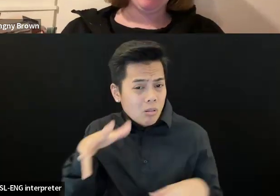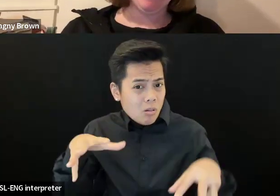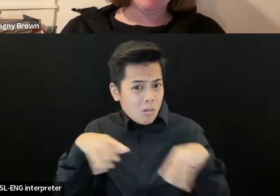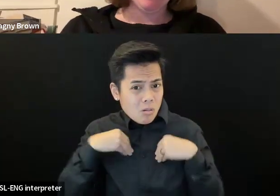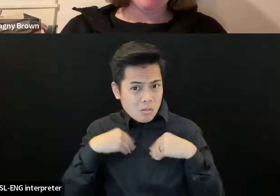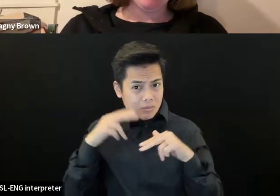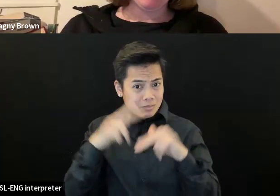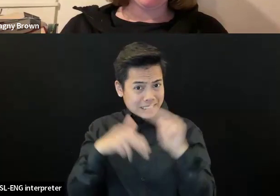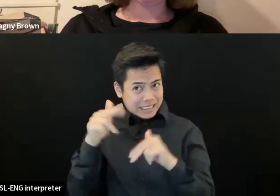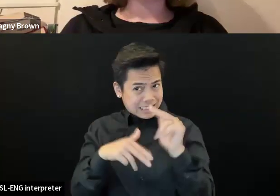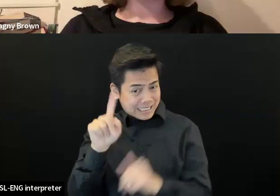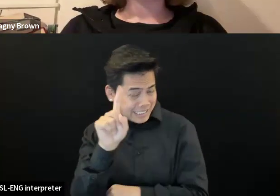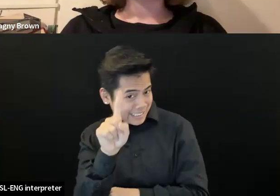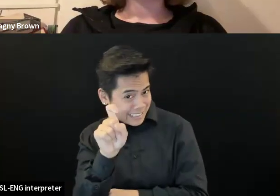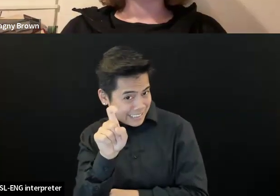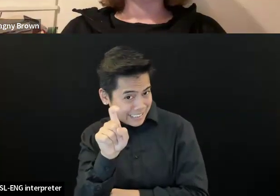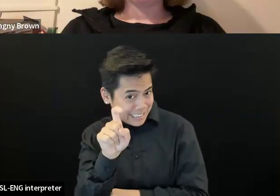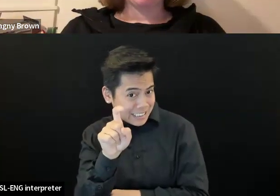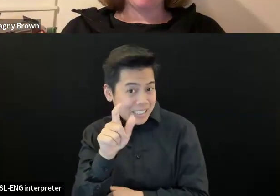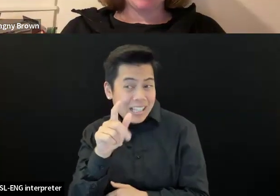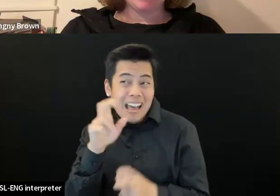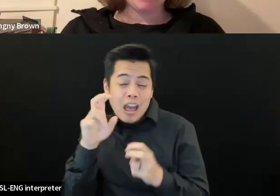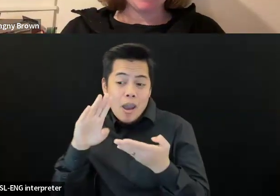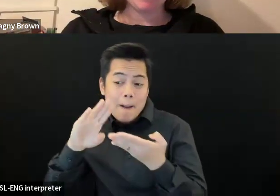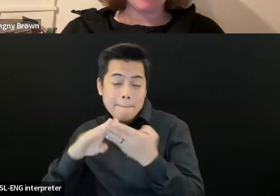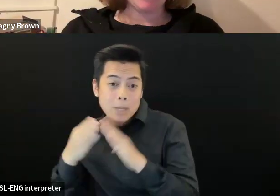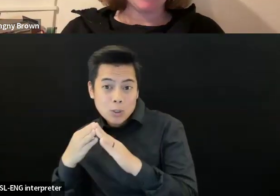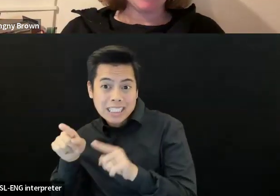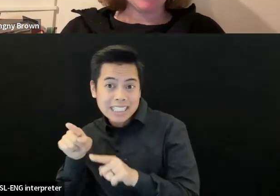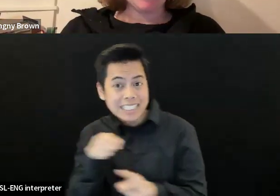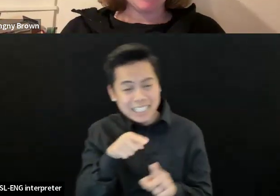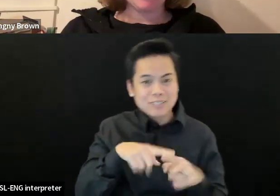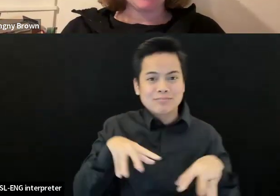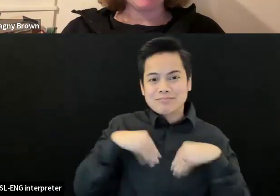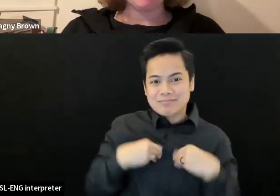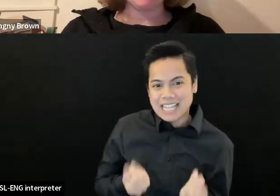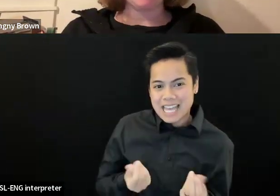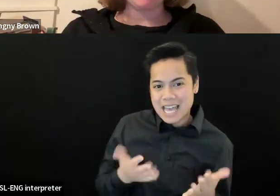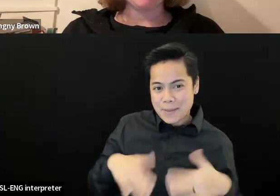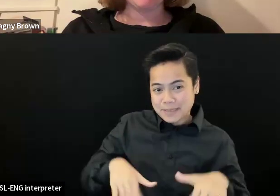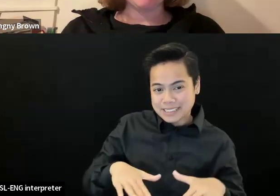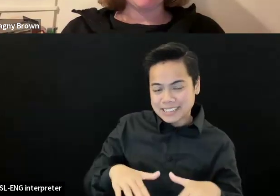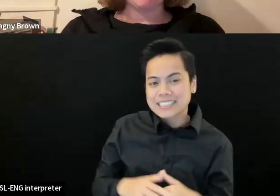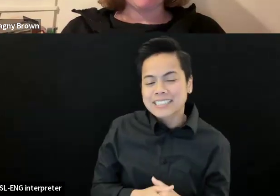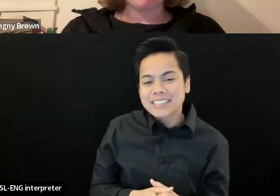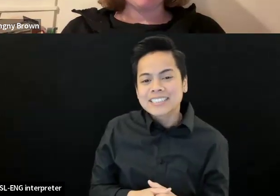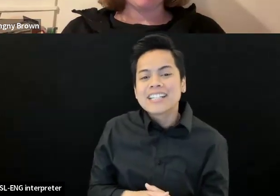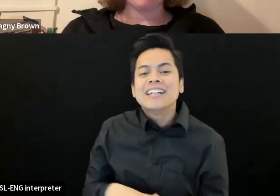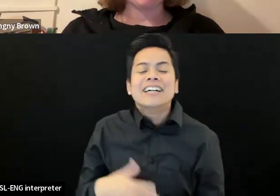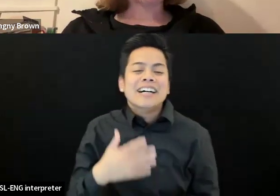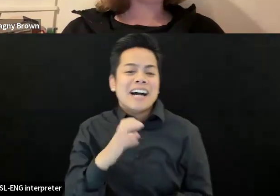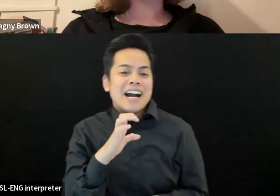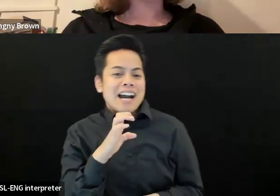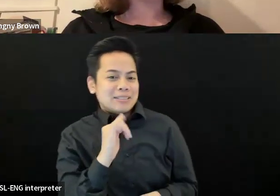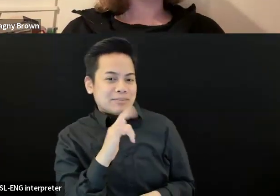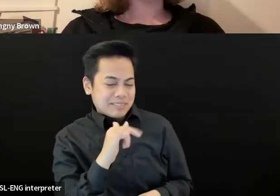Um, I would, you know, absolutely love that, that option. I think, um, you know, where we